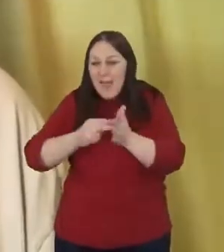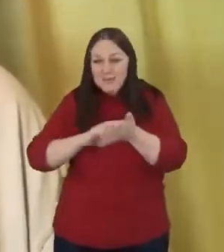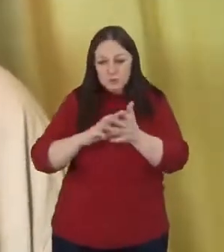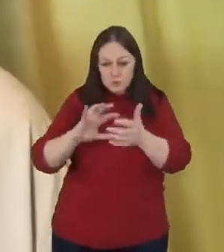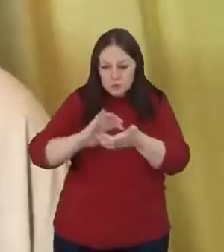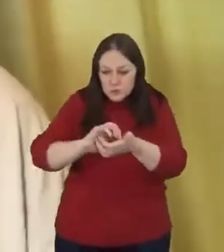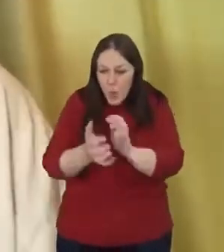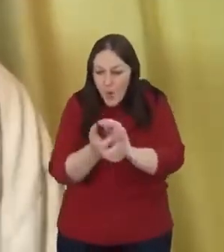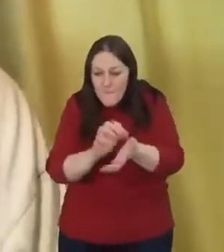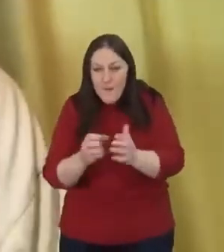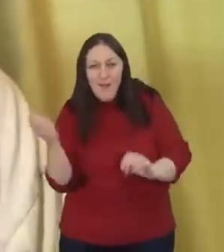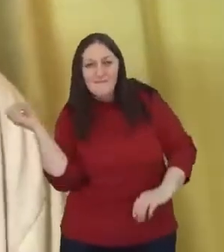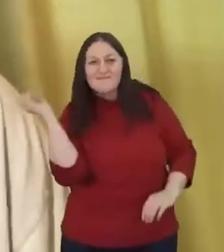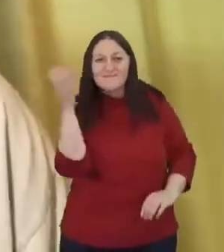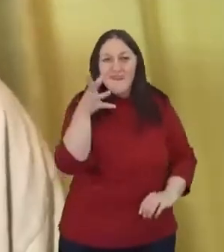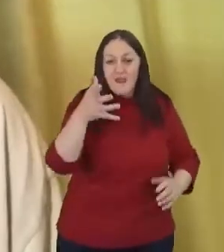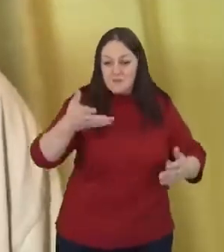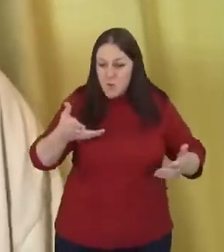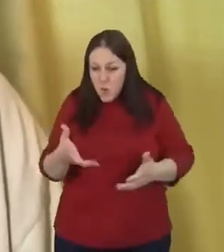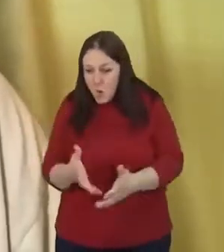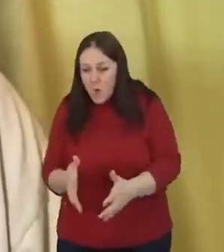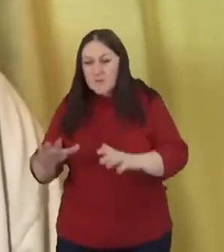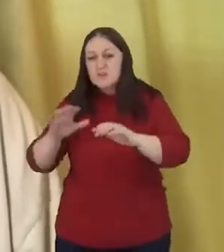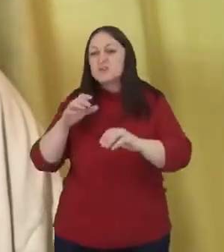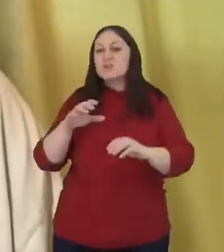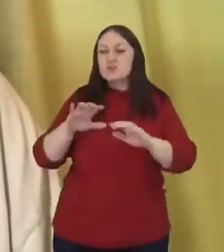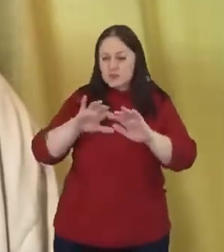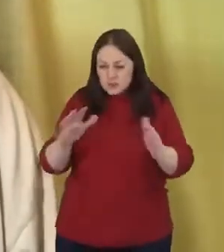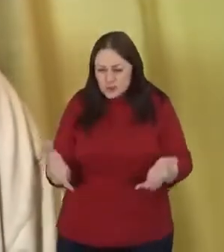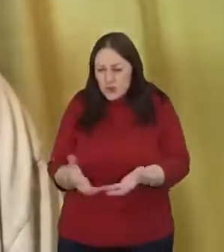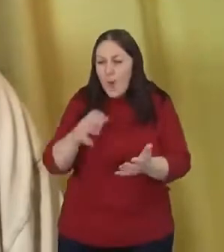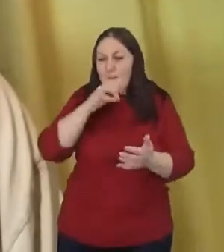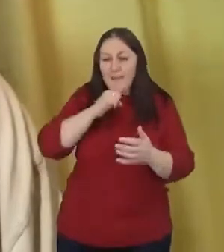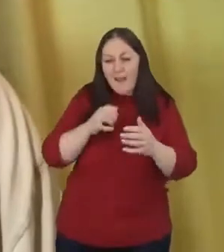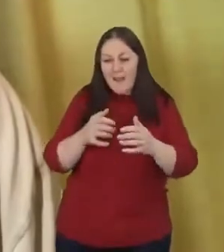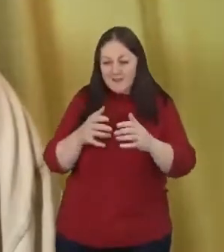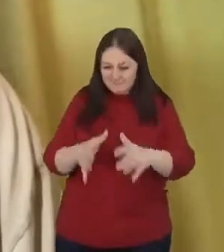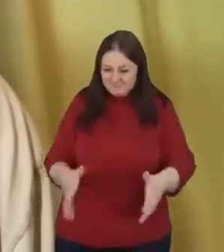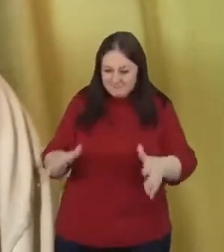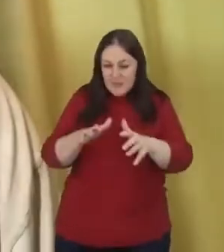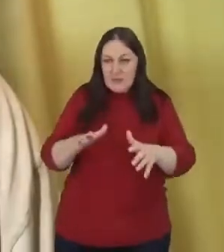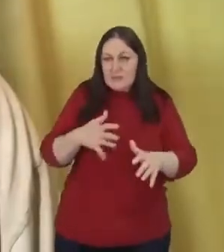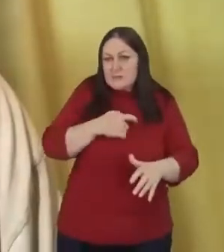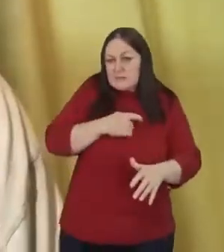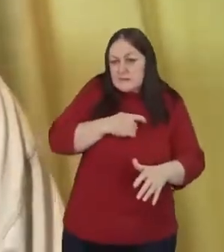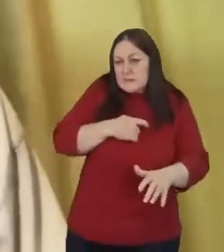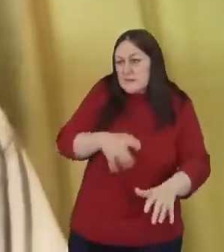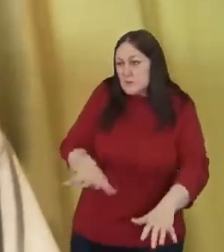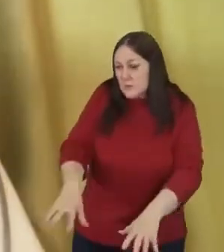were building a snowman or as they were creating snowballs, they were scared they were going to find heroin needles